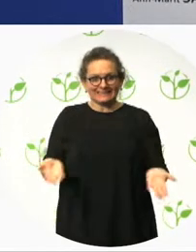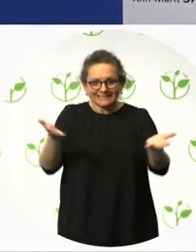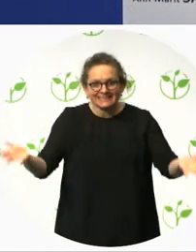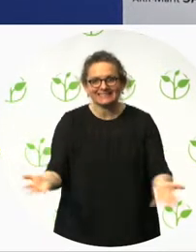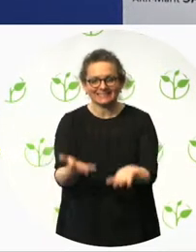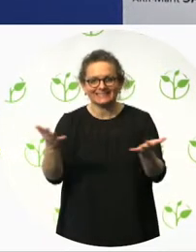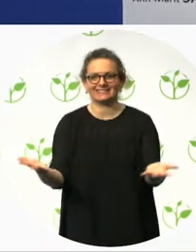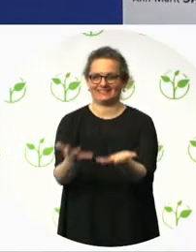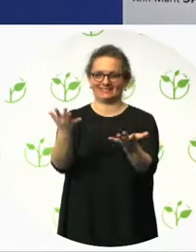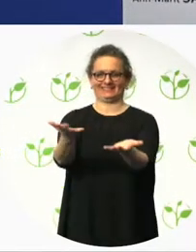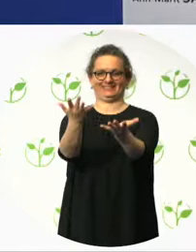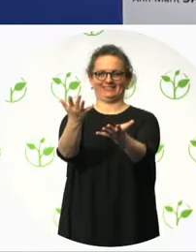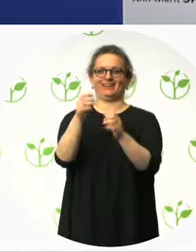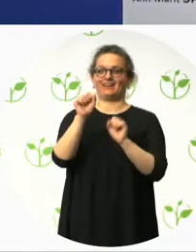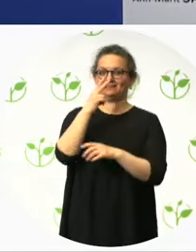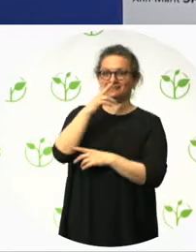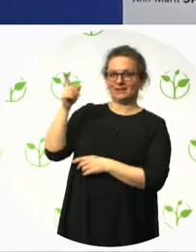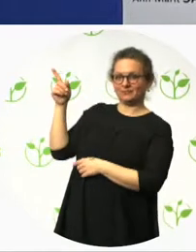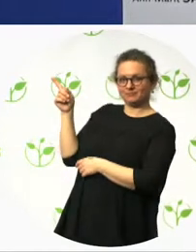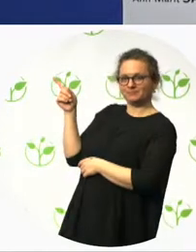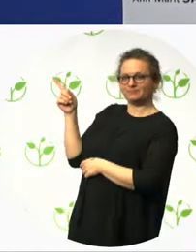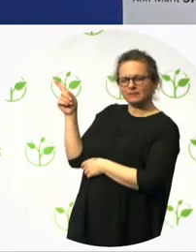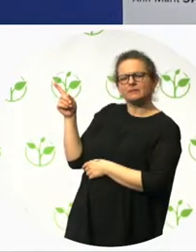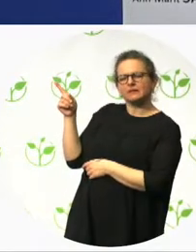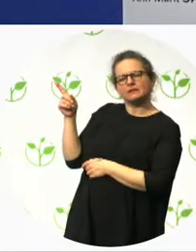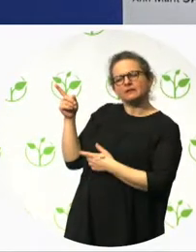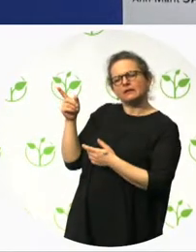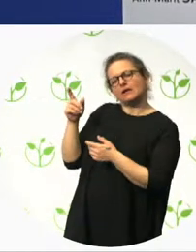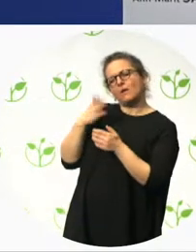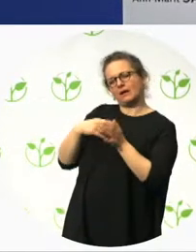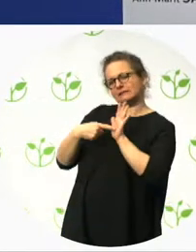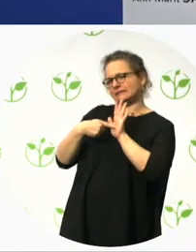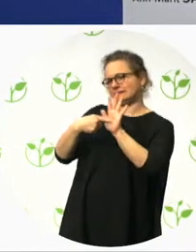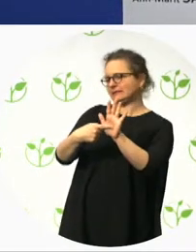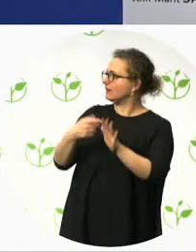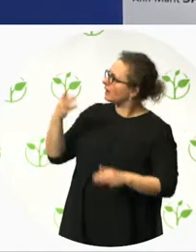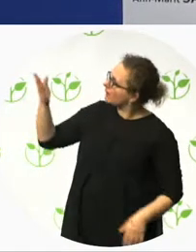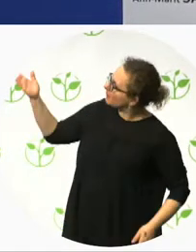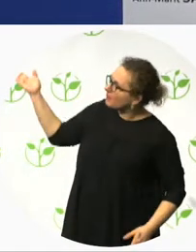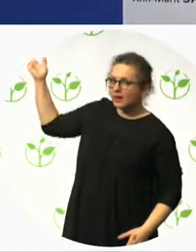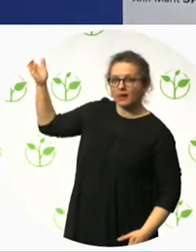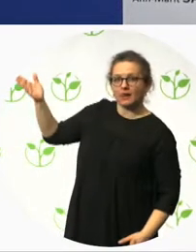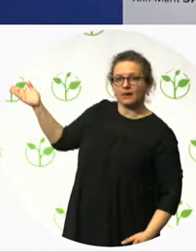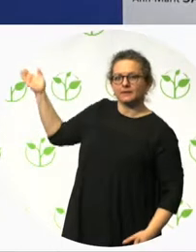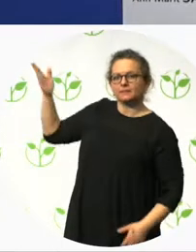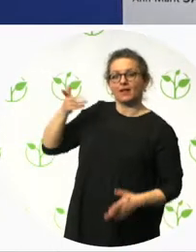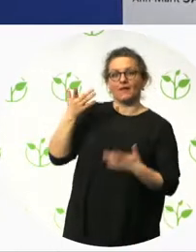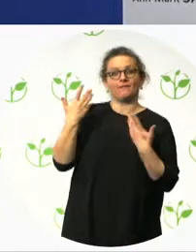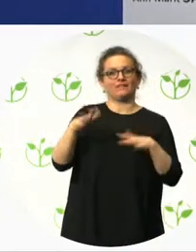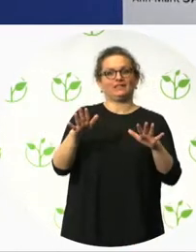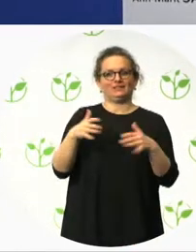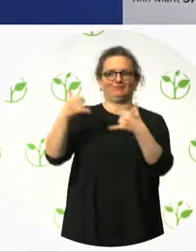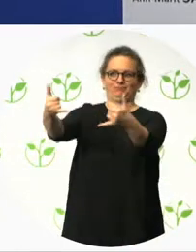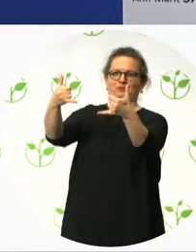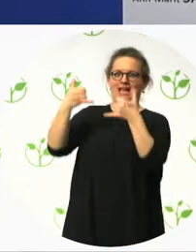our, we work with the Royal Institute of Architects, and here are some of our award winners over the last year. And we are very proud we have a